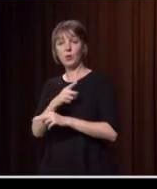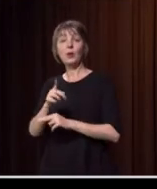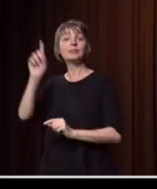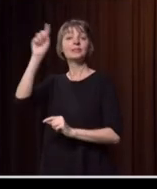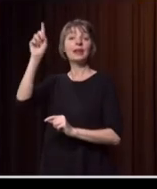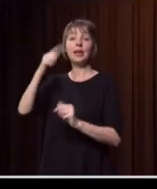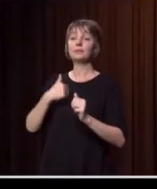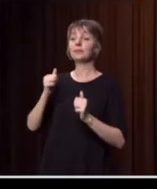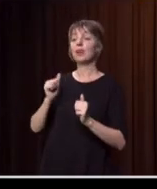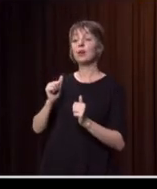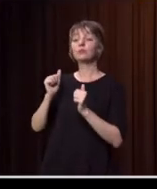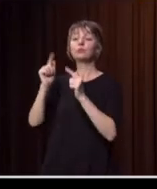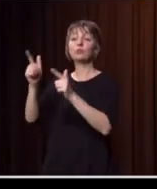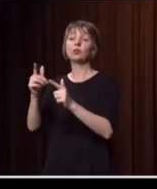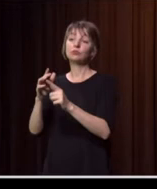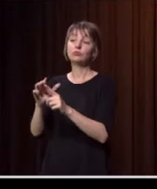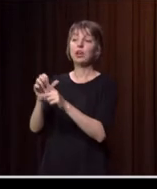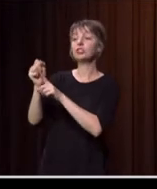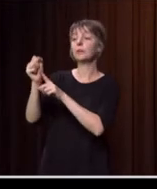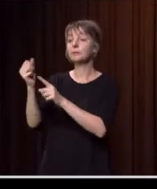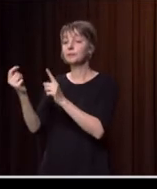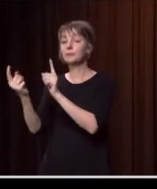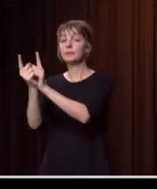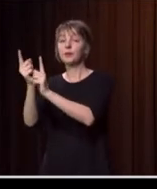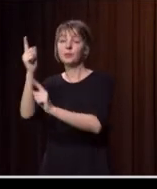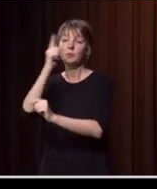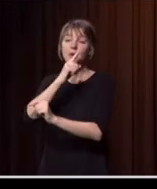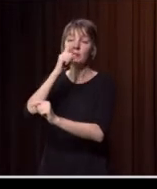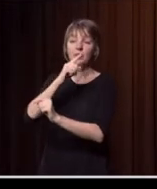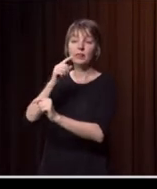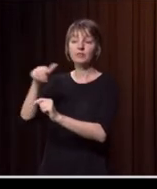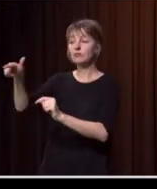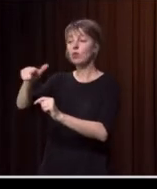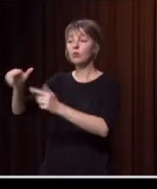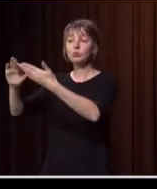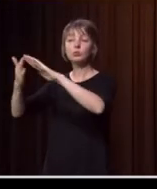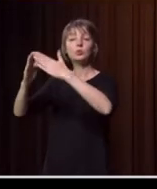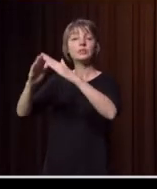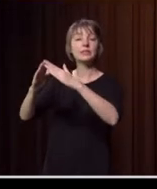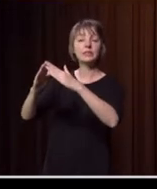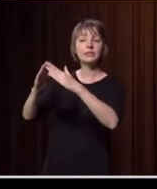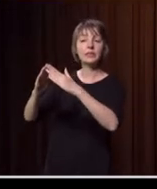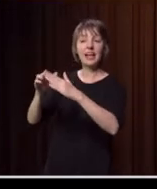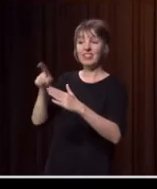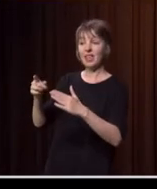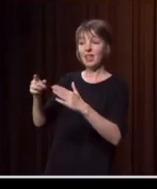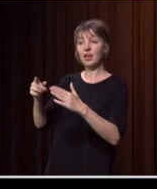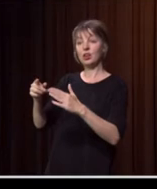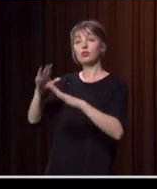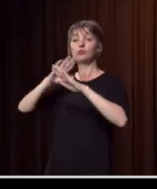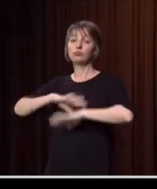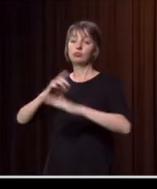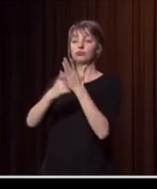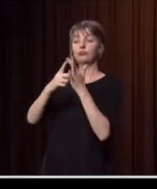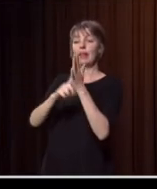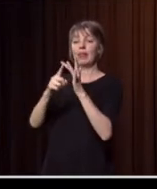in Cobargo this morning, catching up with people down there and in the local relief centre, we're coming up to the 12 month anniversary of the